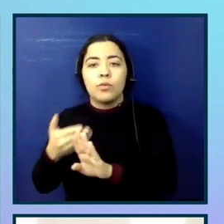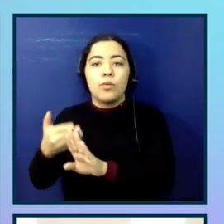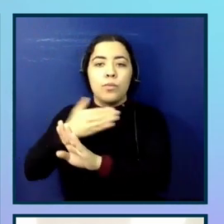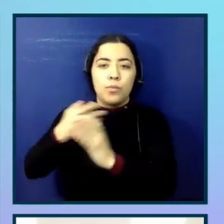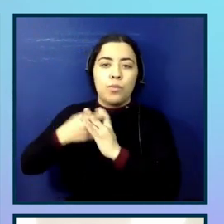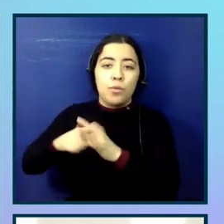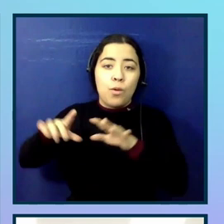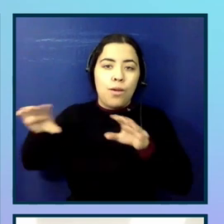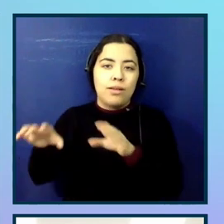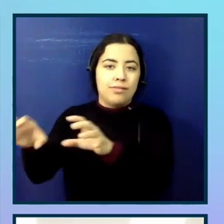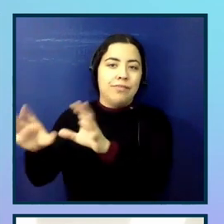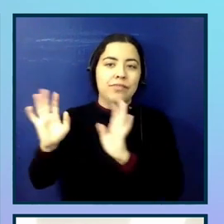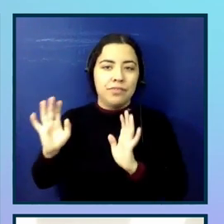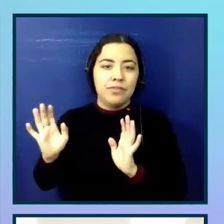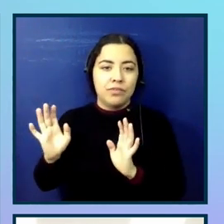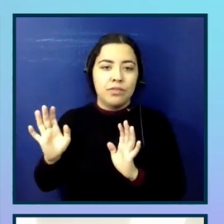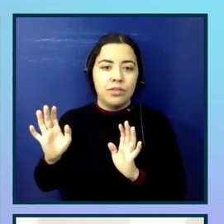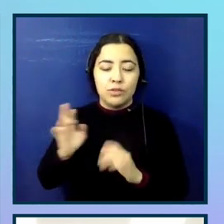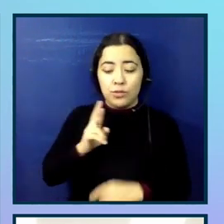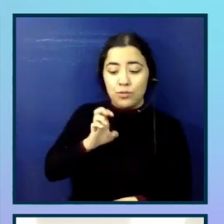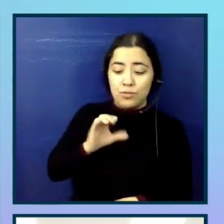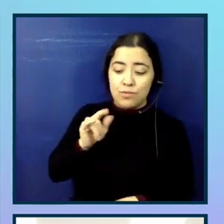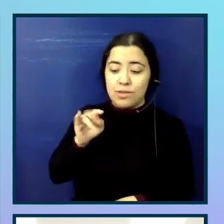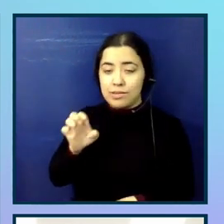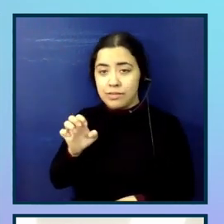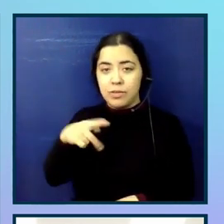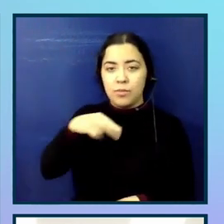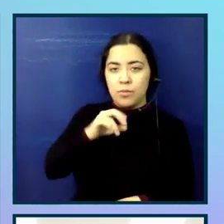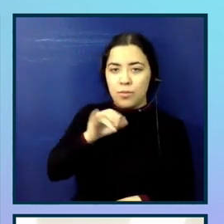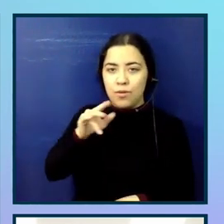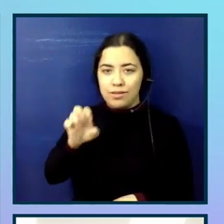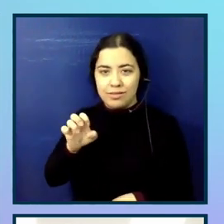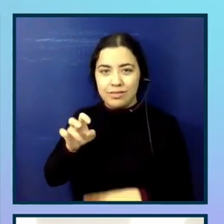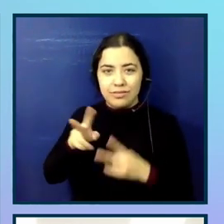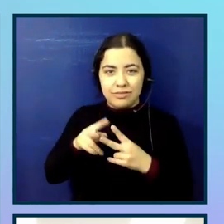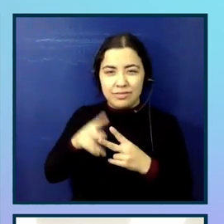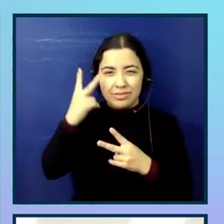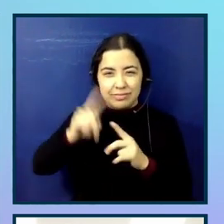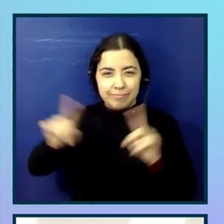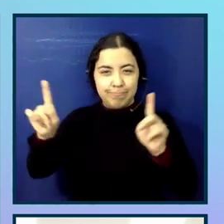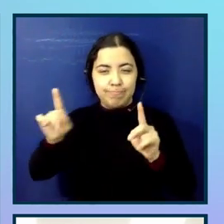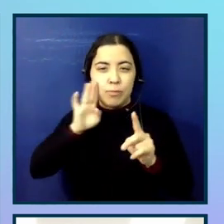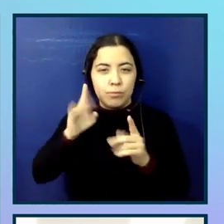and turning that over from being a reactive process into proactive and moving forward.